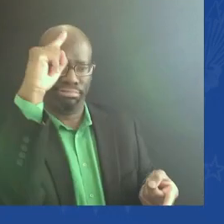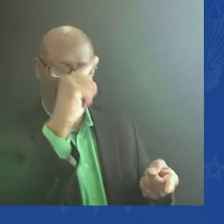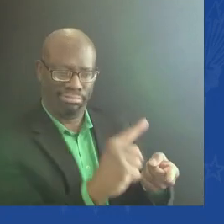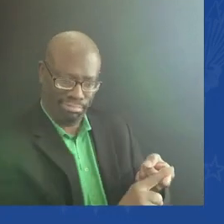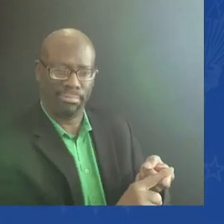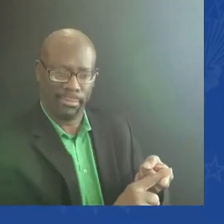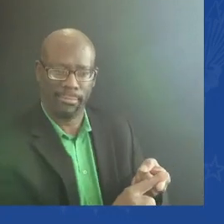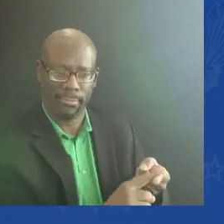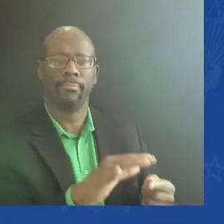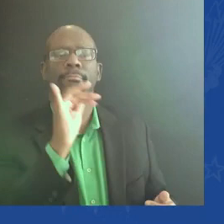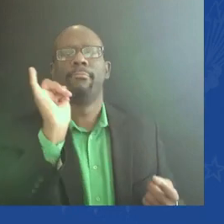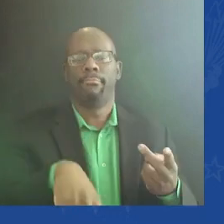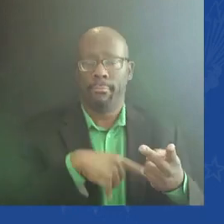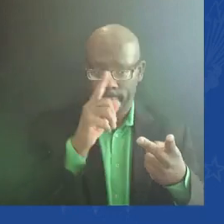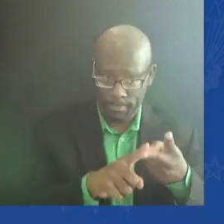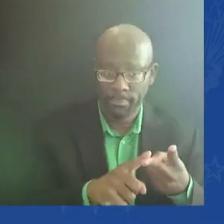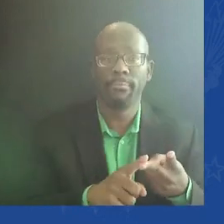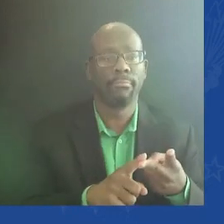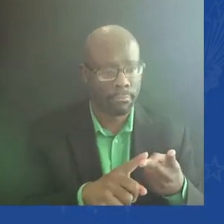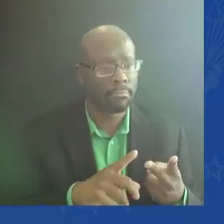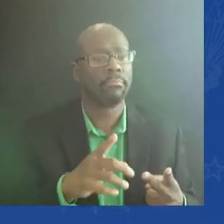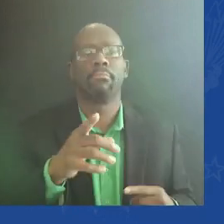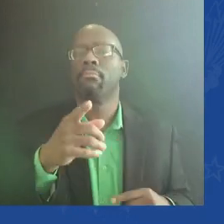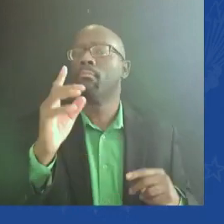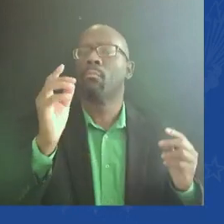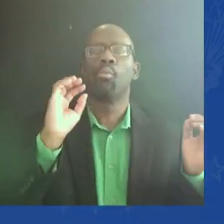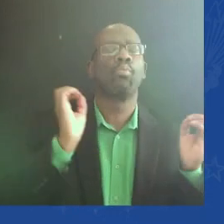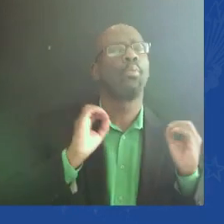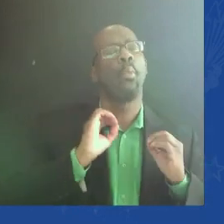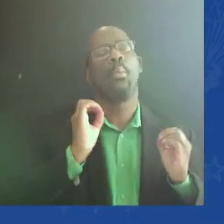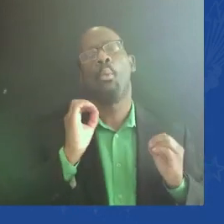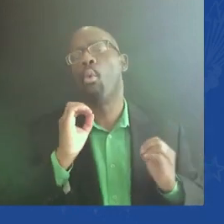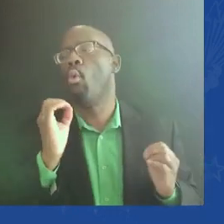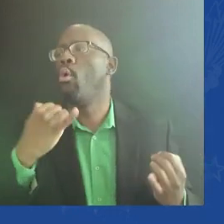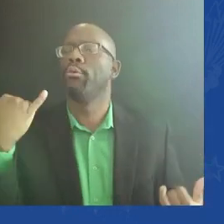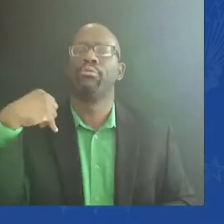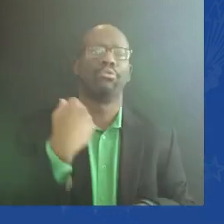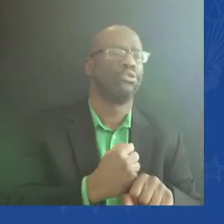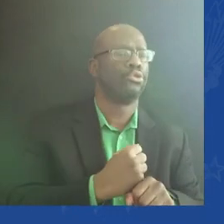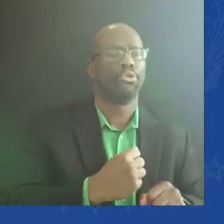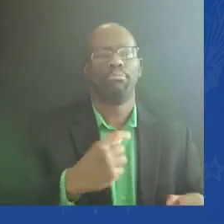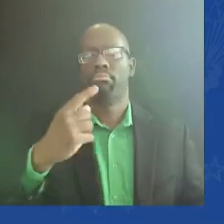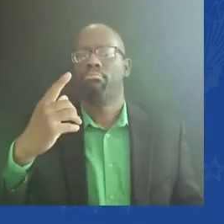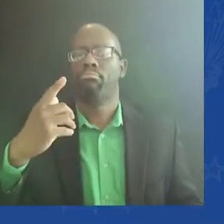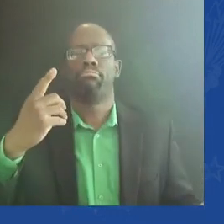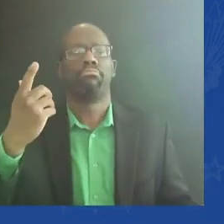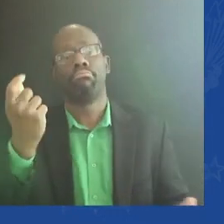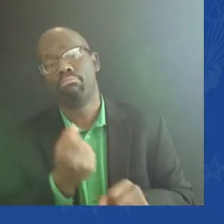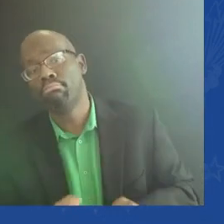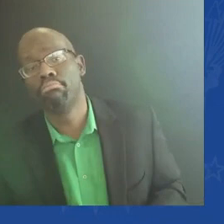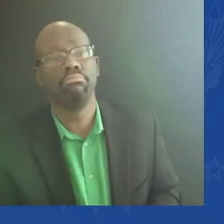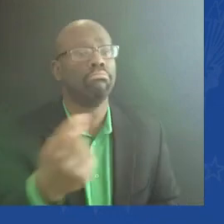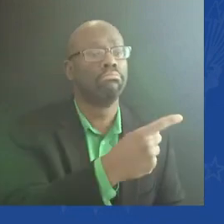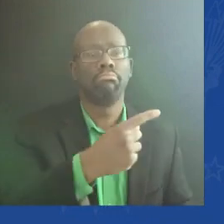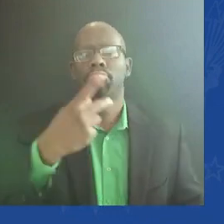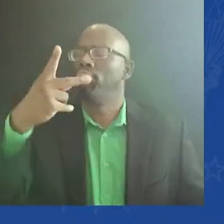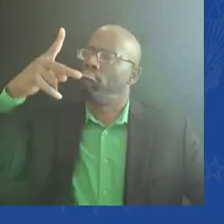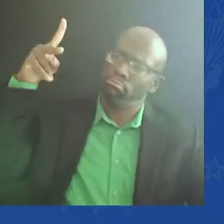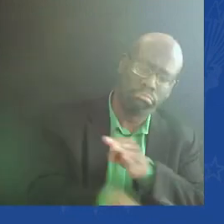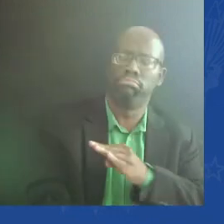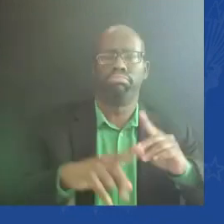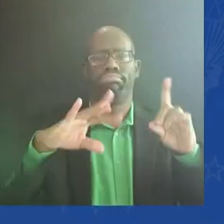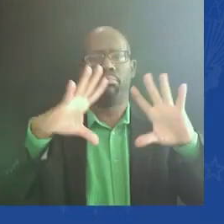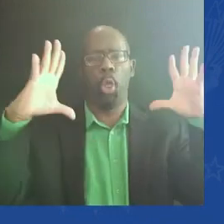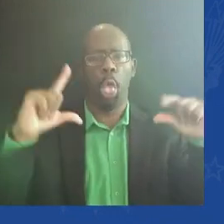one has anticipated that this year we'd be in a position, or even next year, that we're not going to use any more oil or gas, that we're not going to be